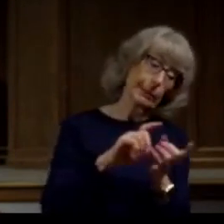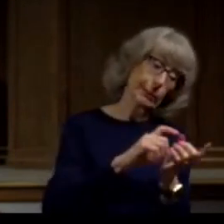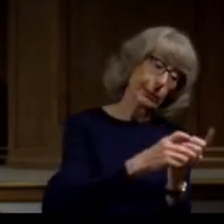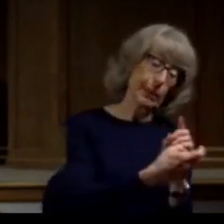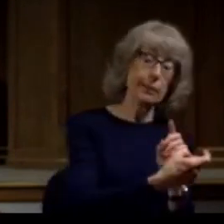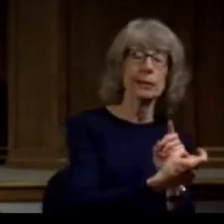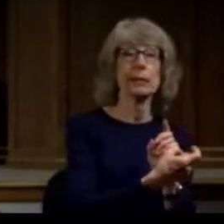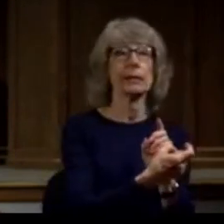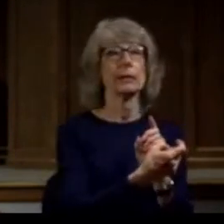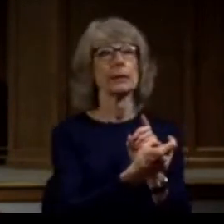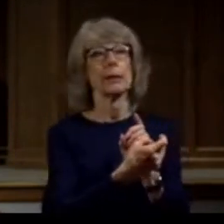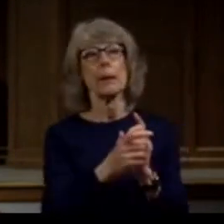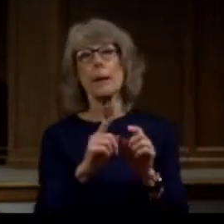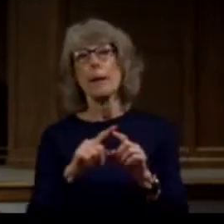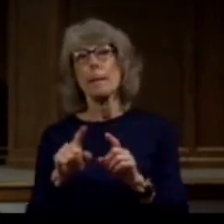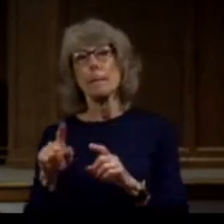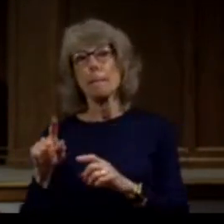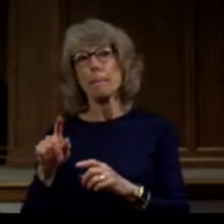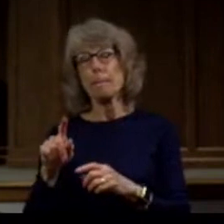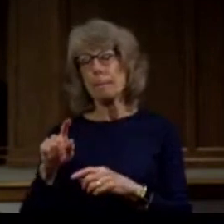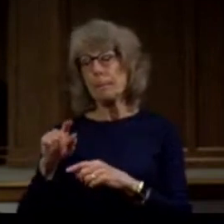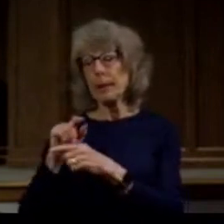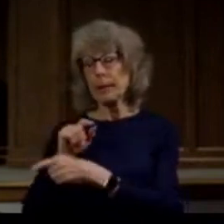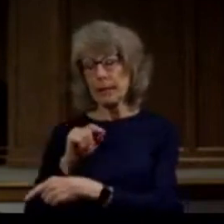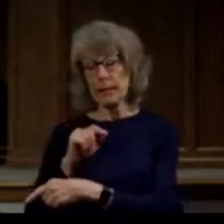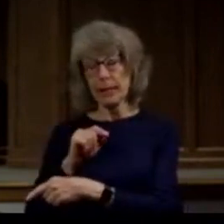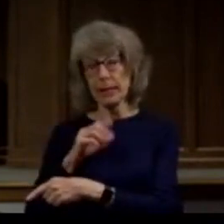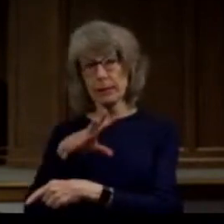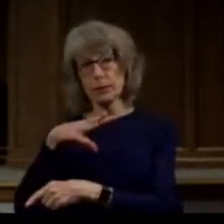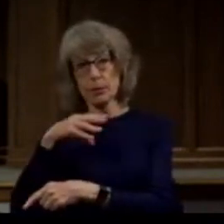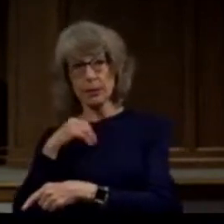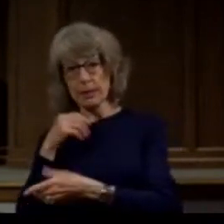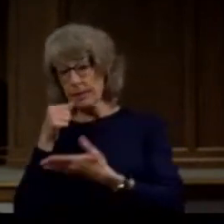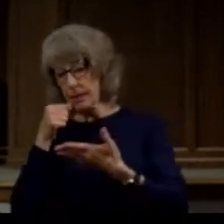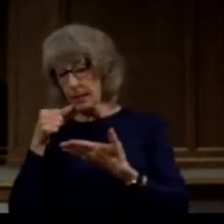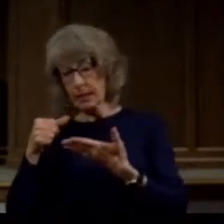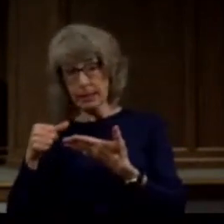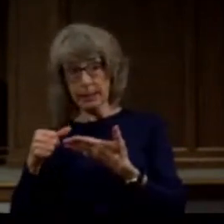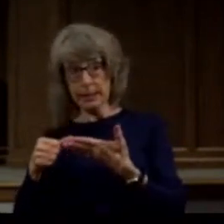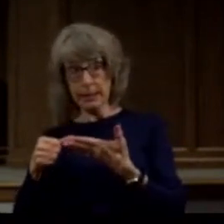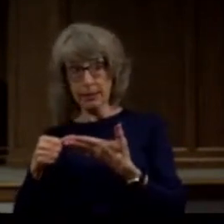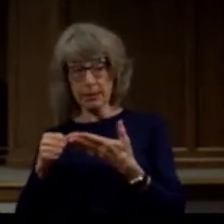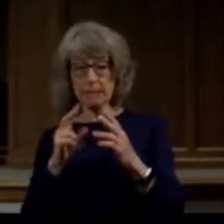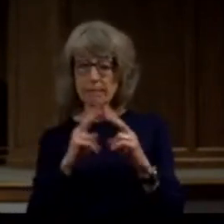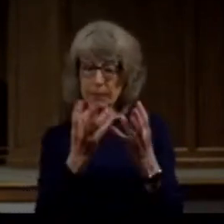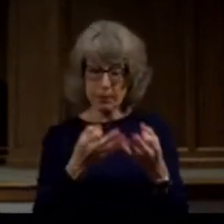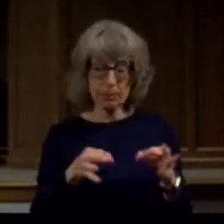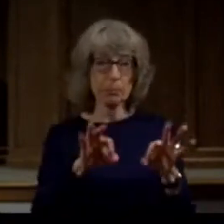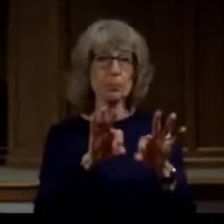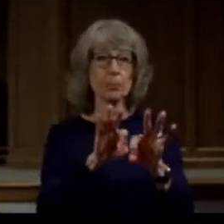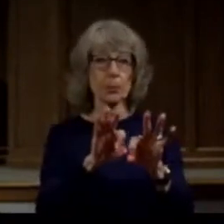what Timothy is receiving is a letter that is incredibly valuable today